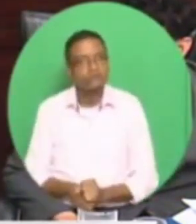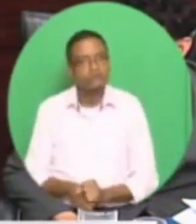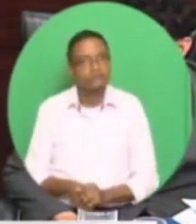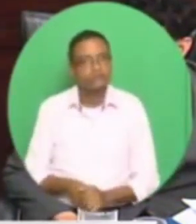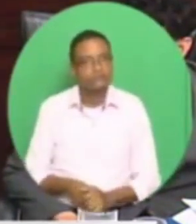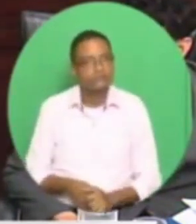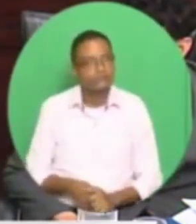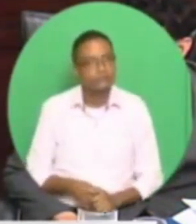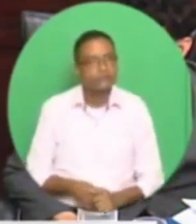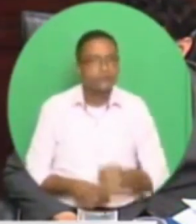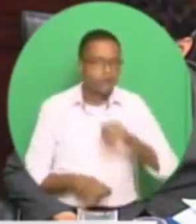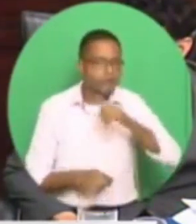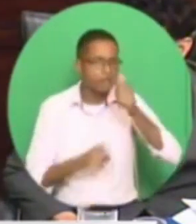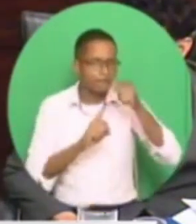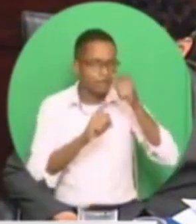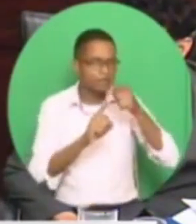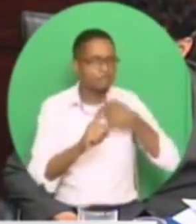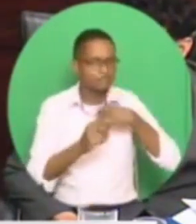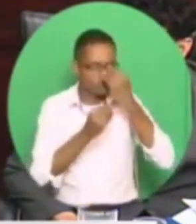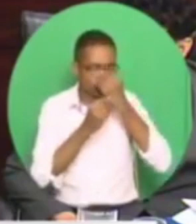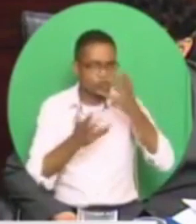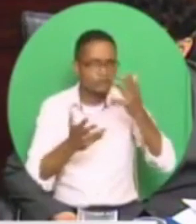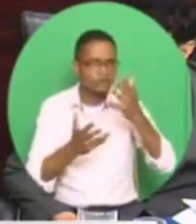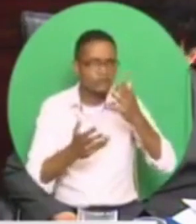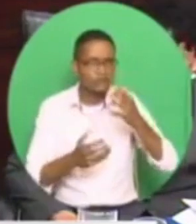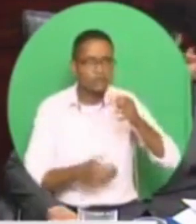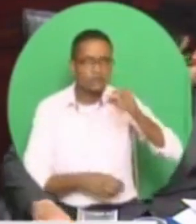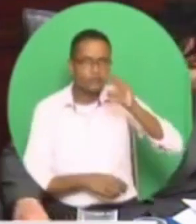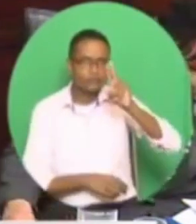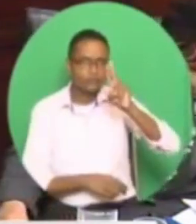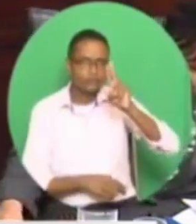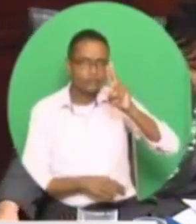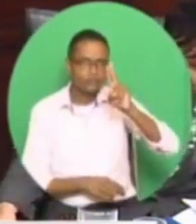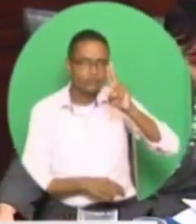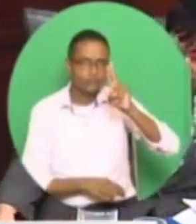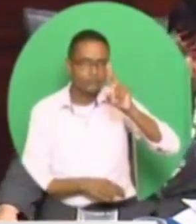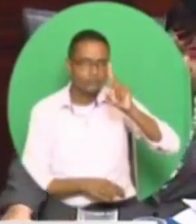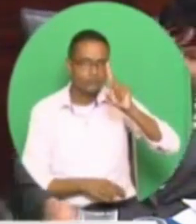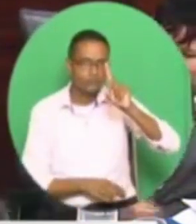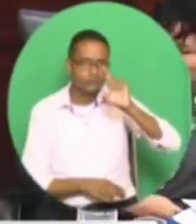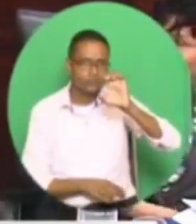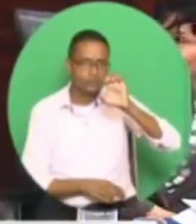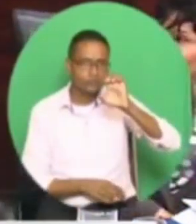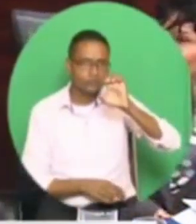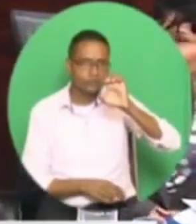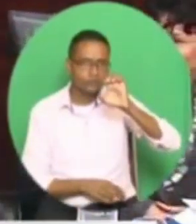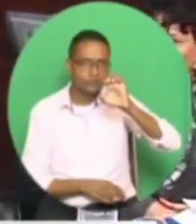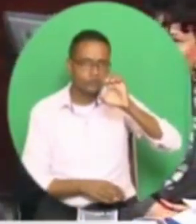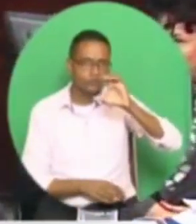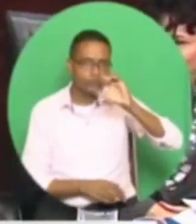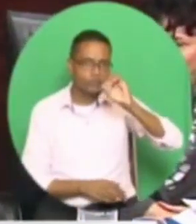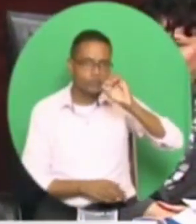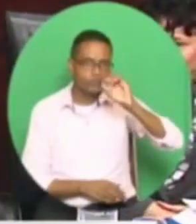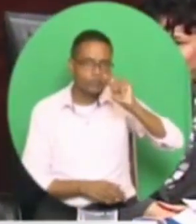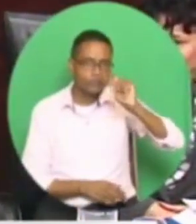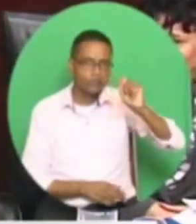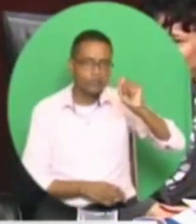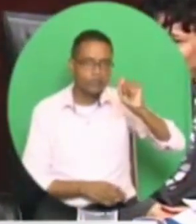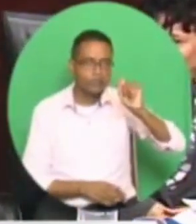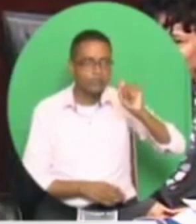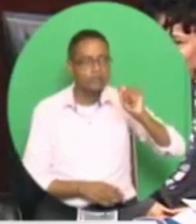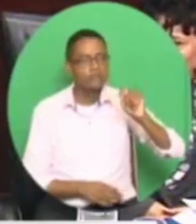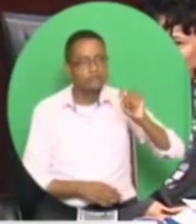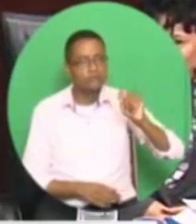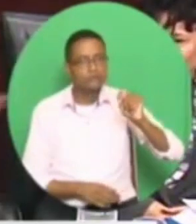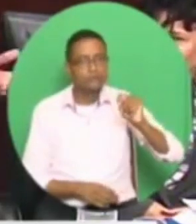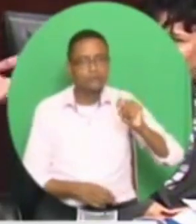other point I make quickly, Udicot. And I make this on behalf of residents. And I'm shocked that San Fernando East and San Fernando